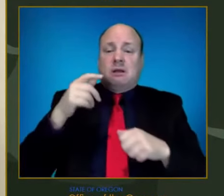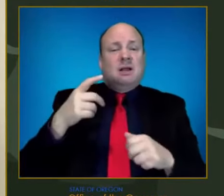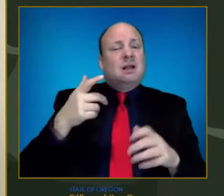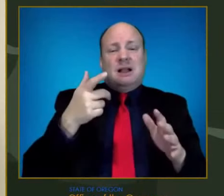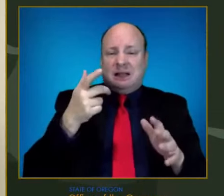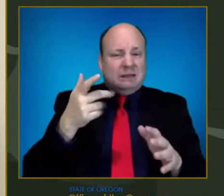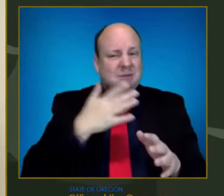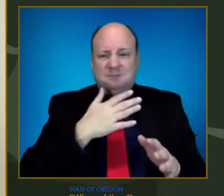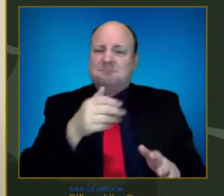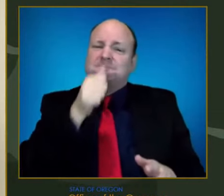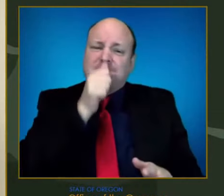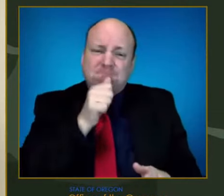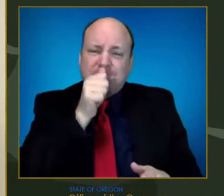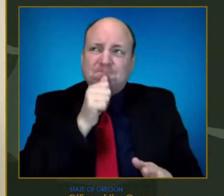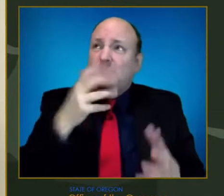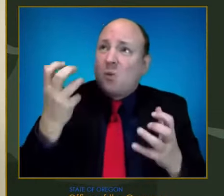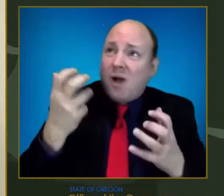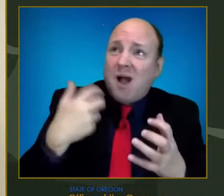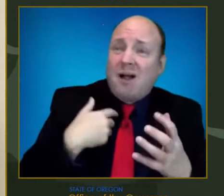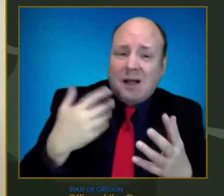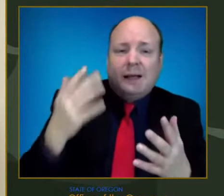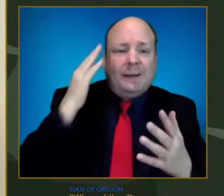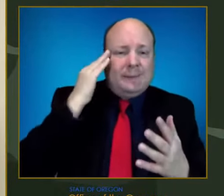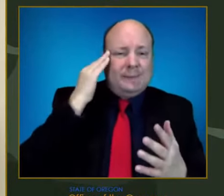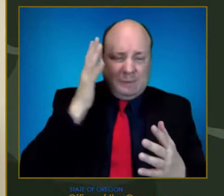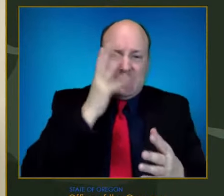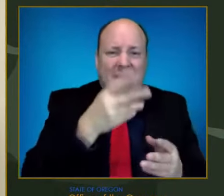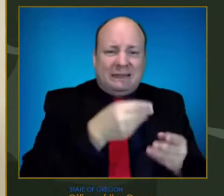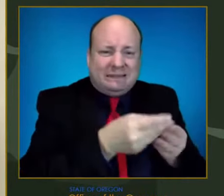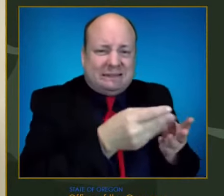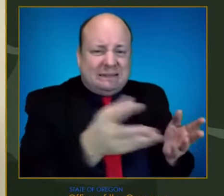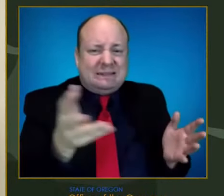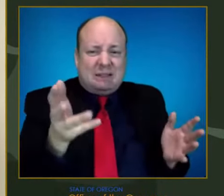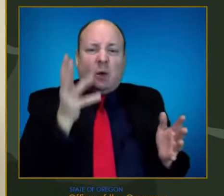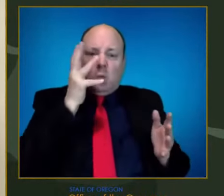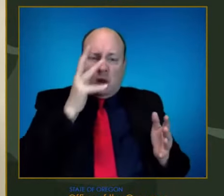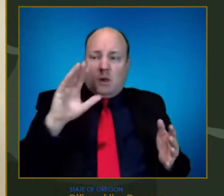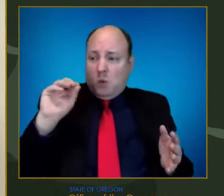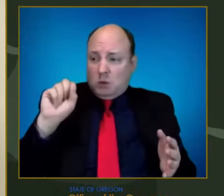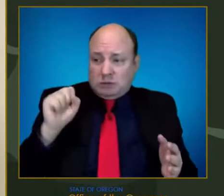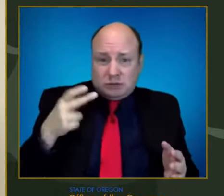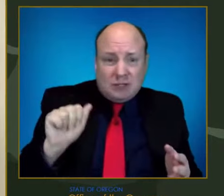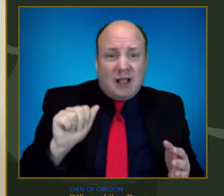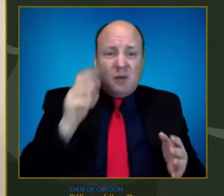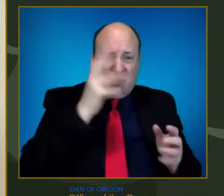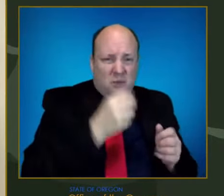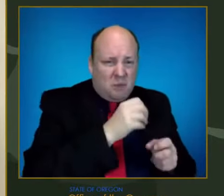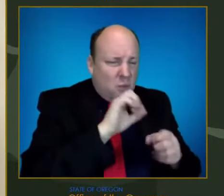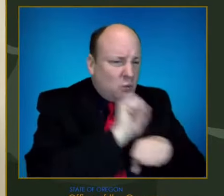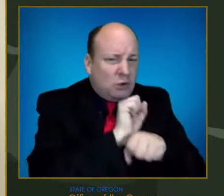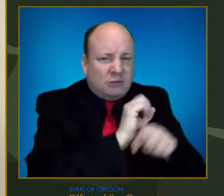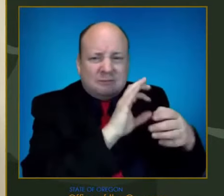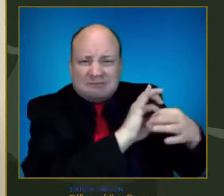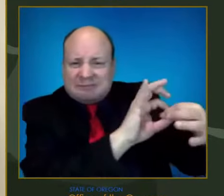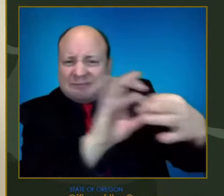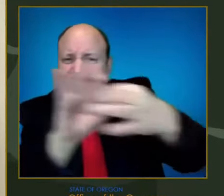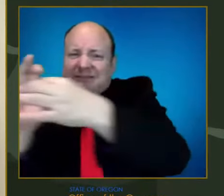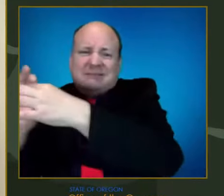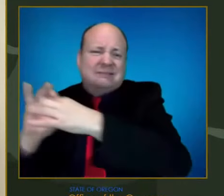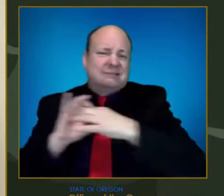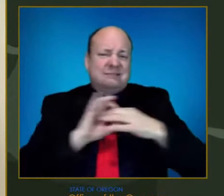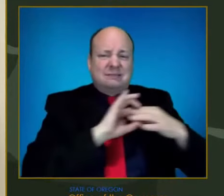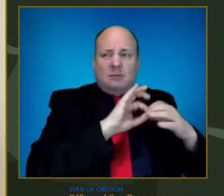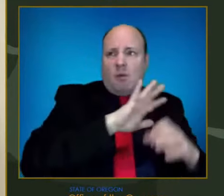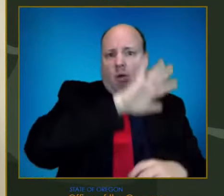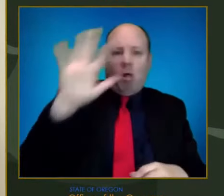our local partners in the next several days to ramp up access and capacity. I will let Director Allen speak more about